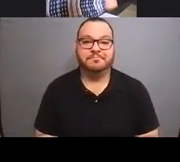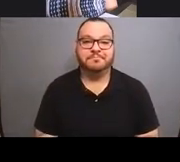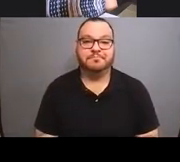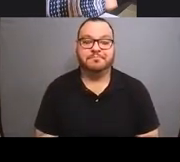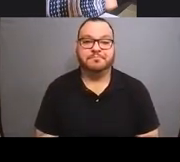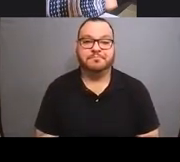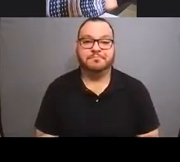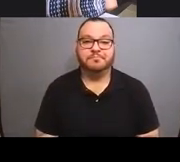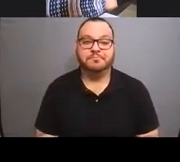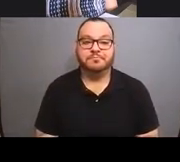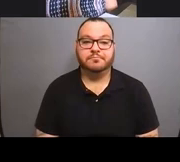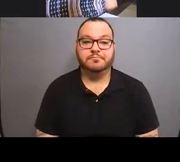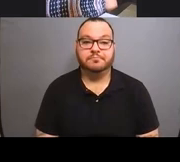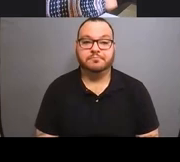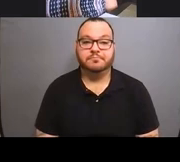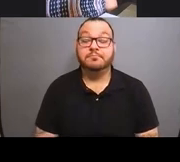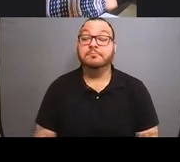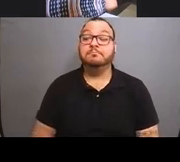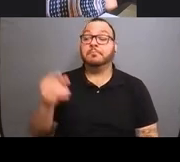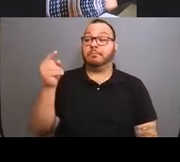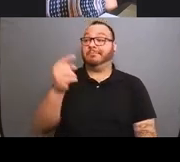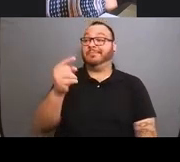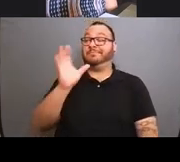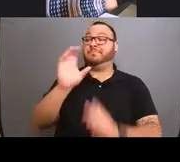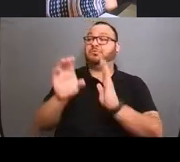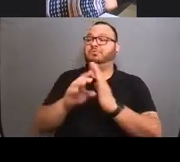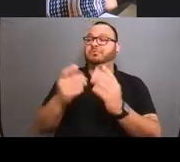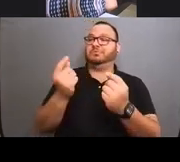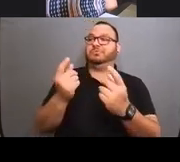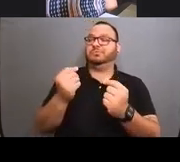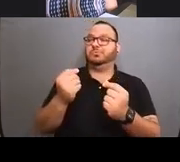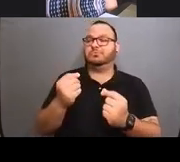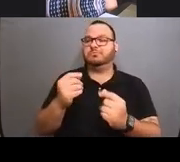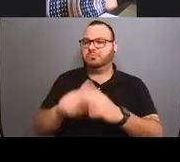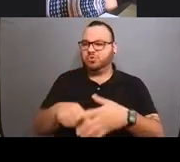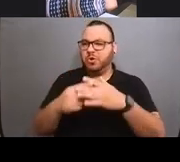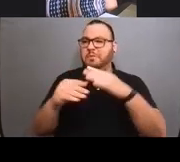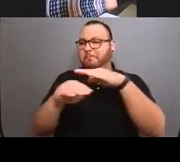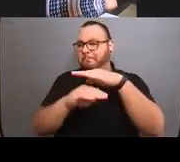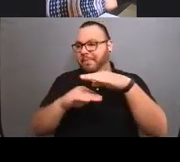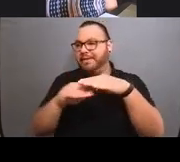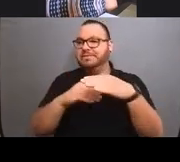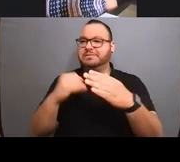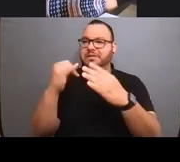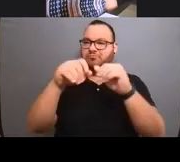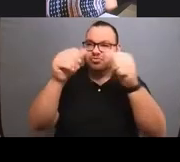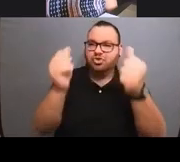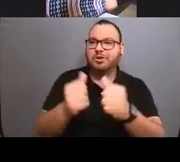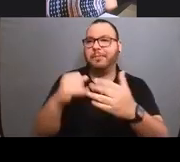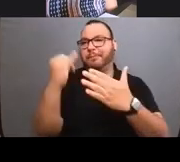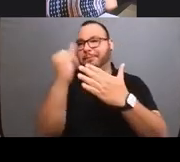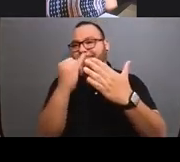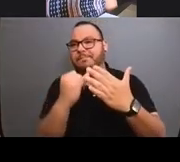What I ended up doing with these kinds of images, um, I start off by just getting the basic actual shape that's there.